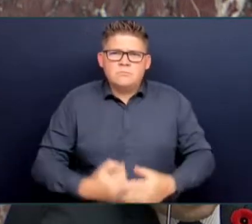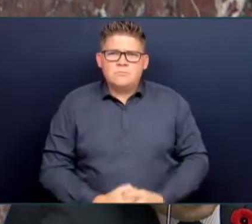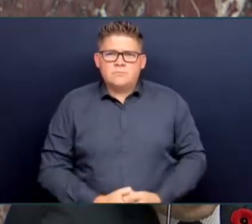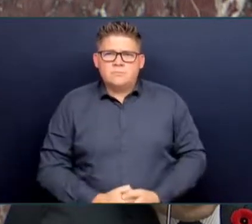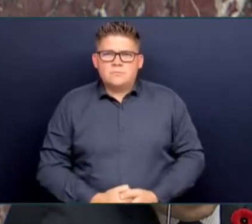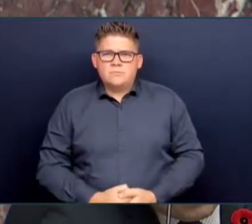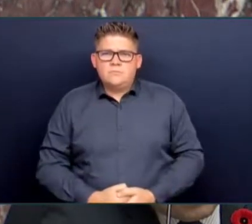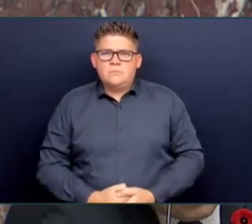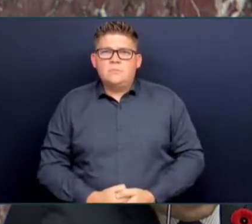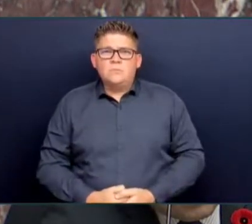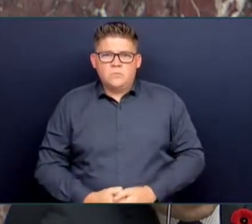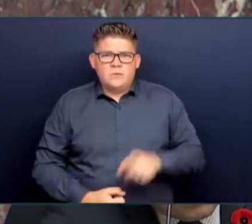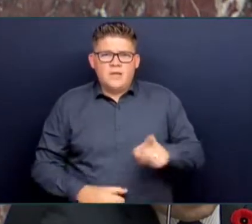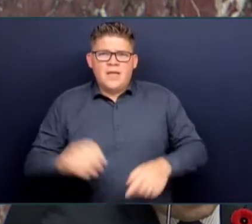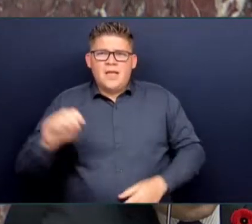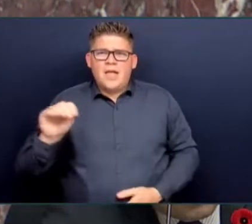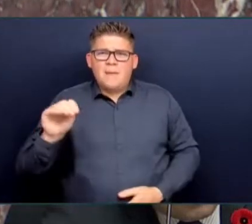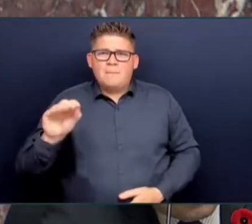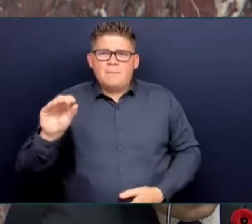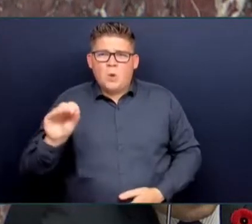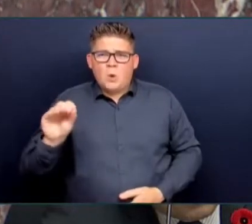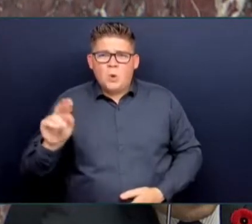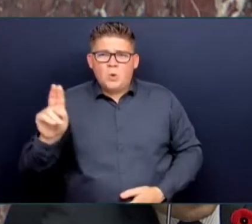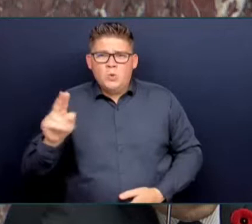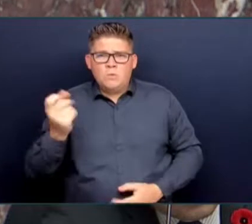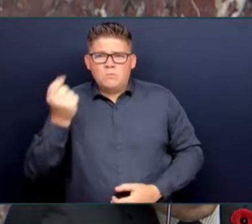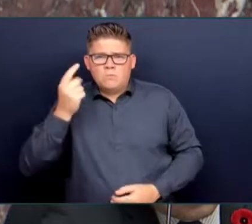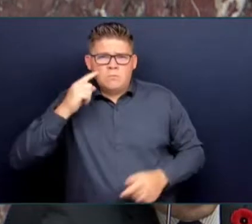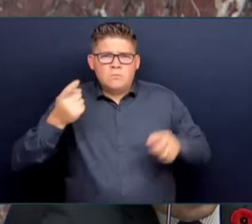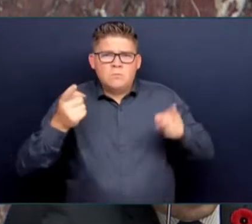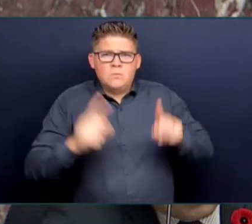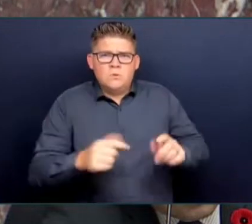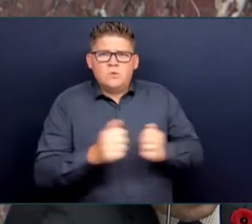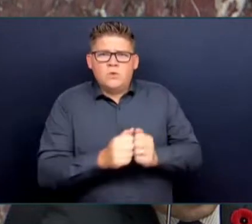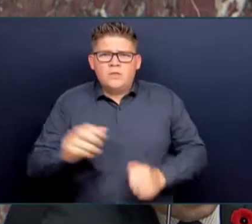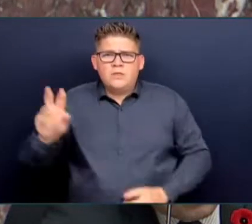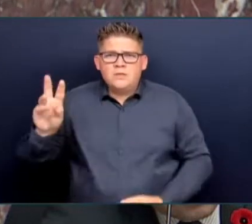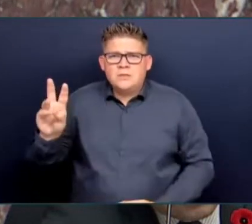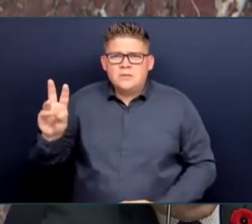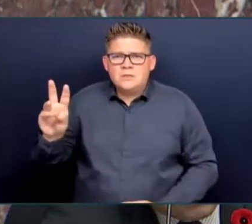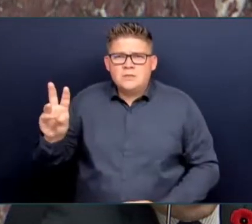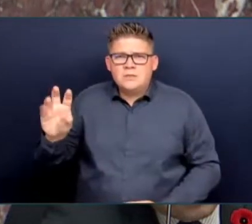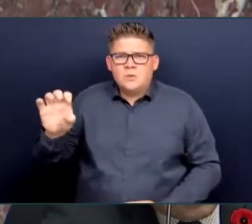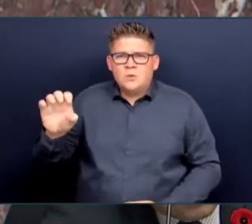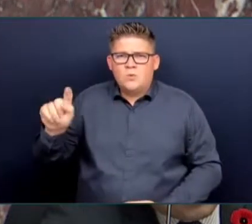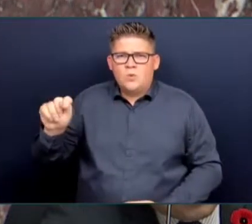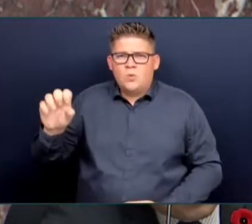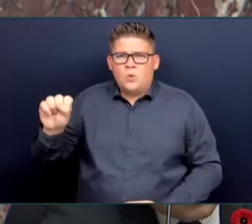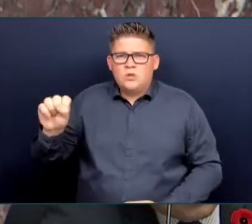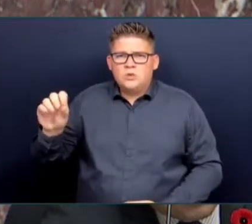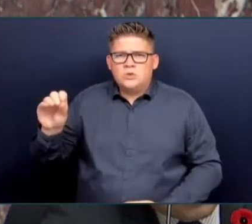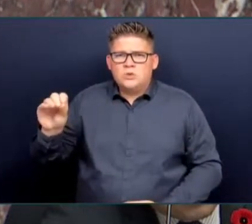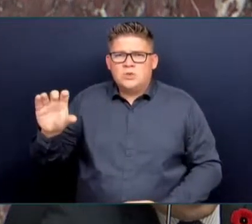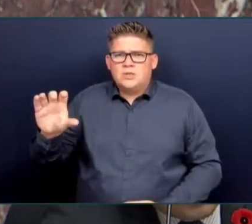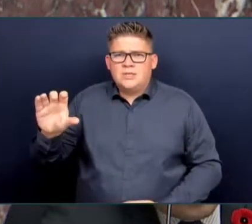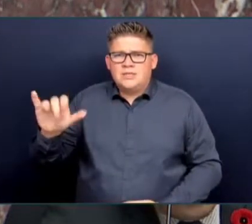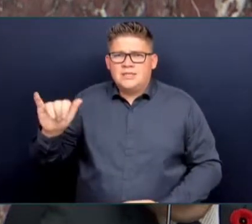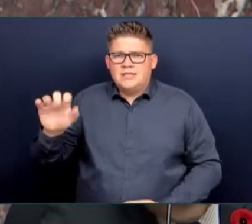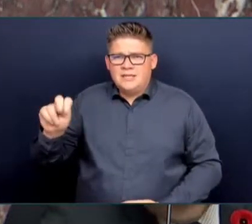'en hereditary chiefs, we've heard very little about any progress that he has made. He was paid